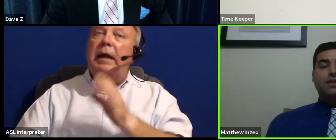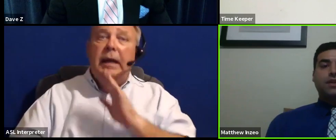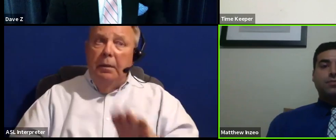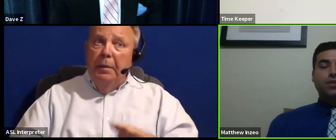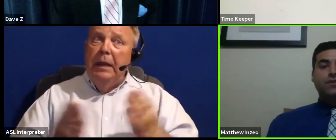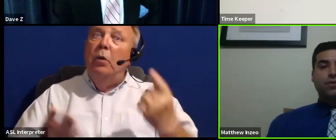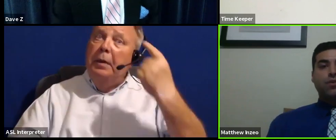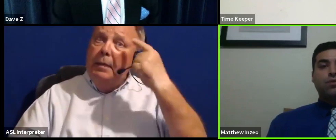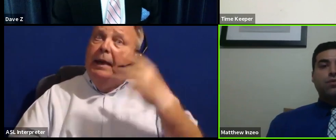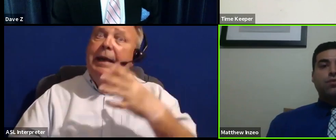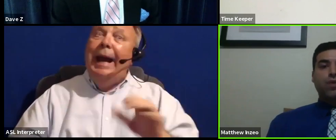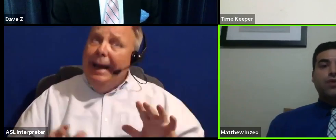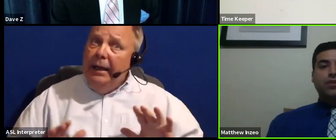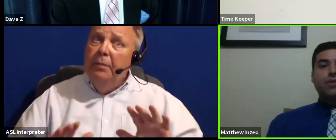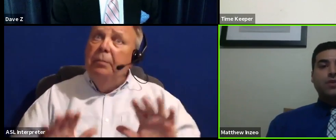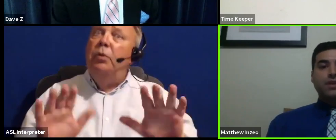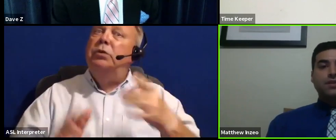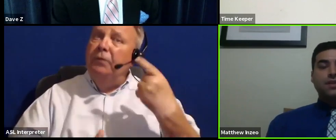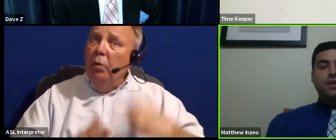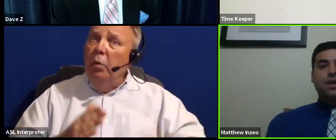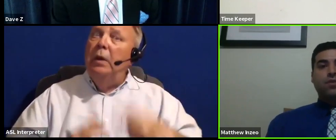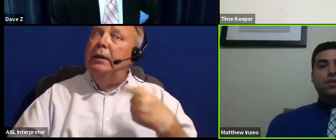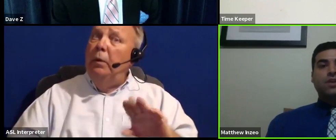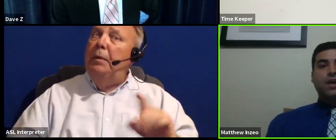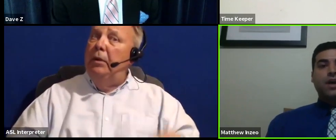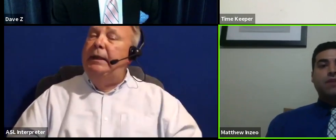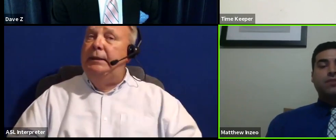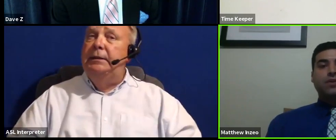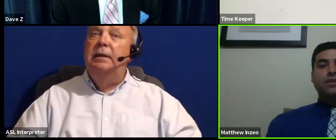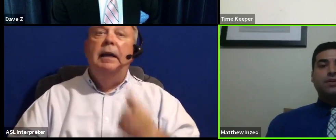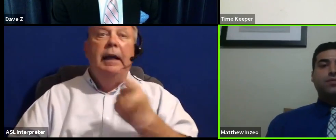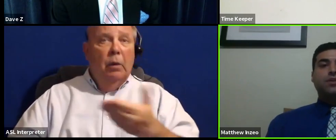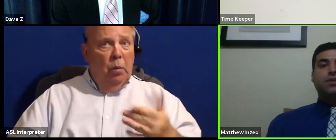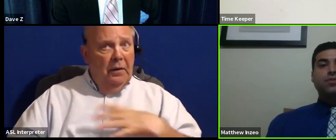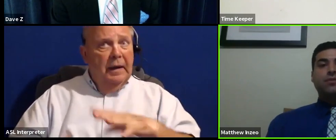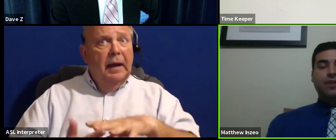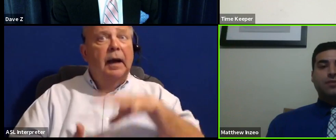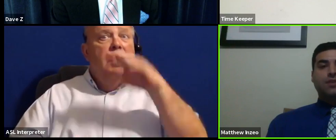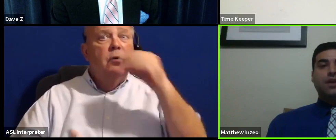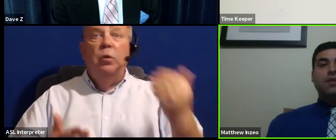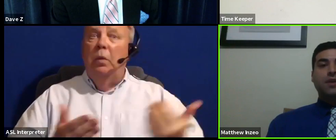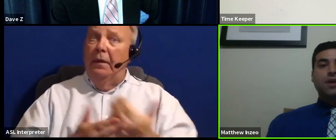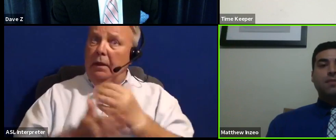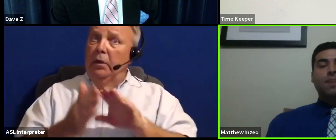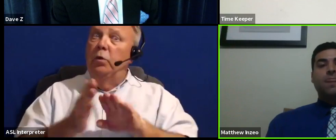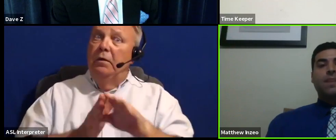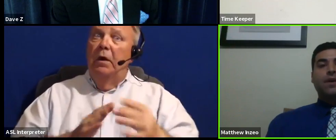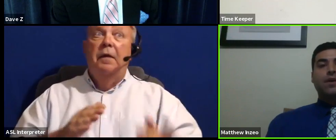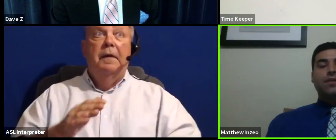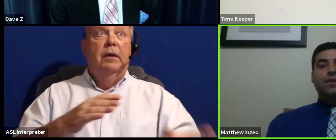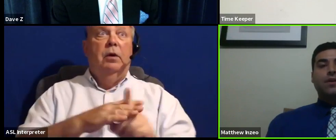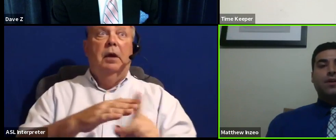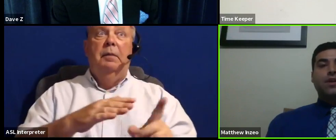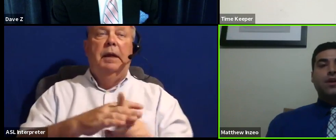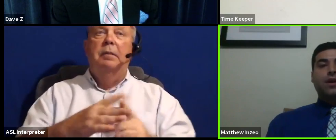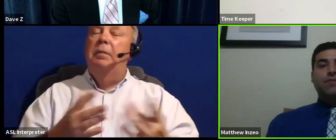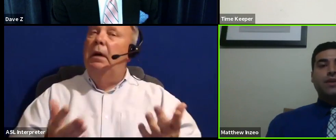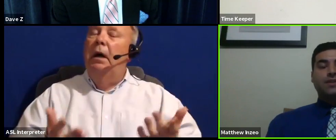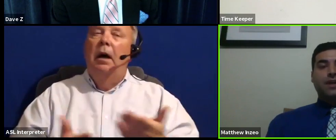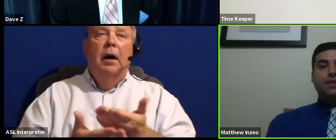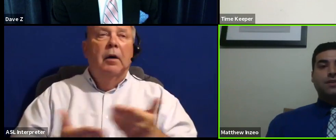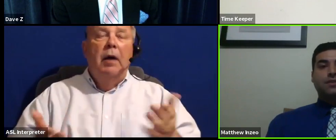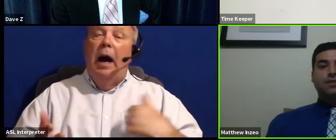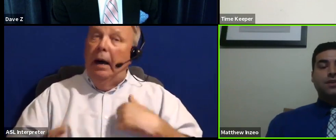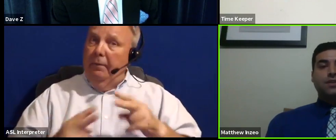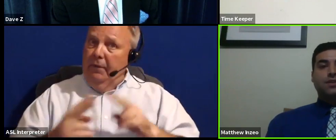-minded and to push for what Greenbelt needs. And one thing that I have learned is with the new developments that are coming up, I'm